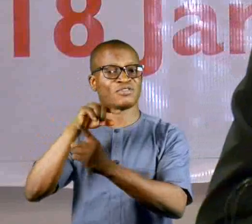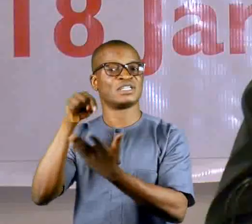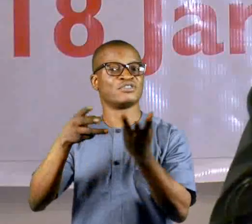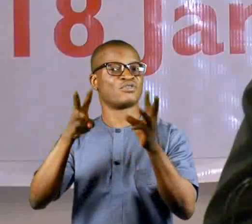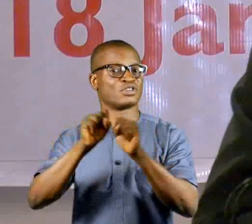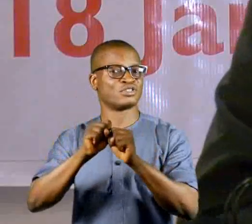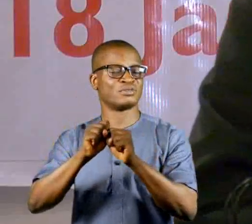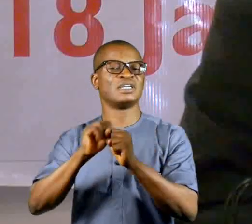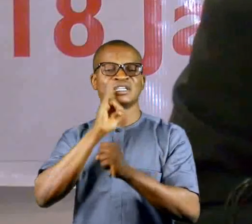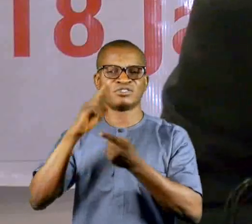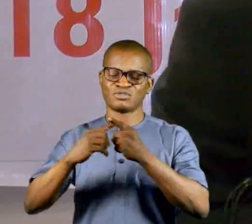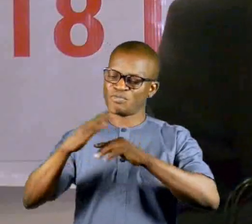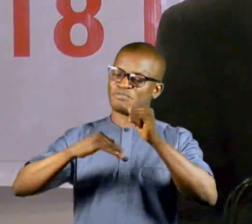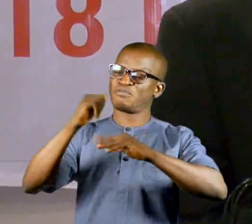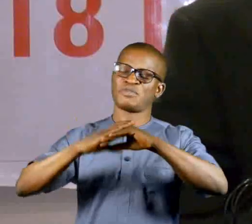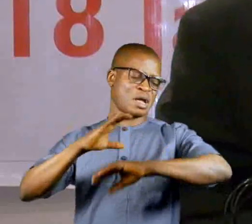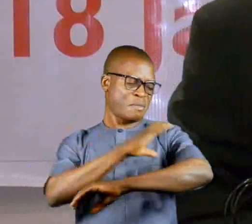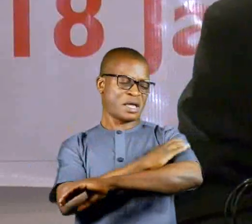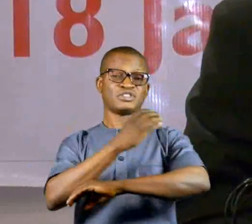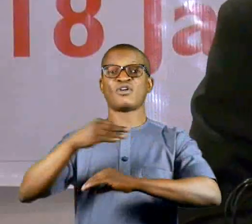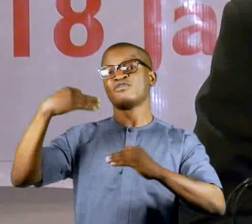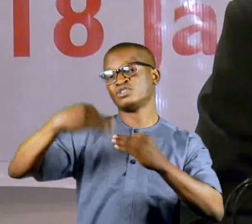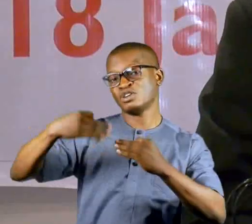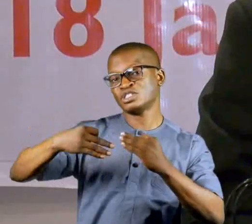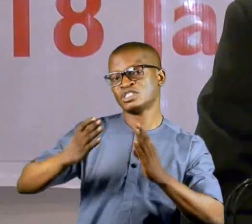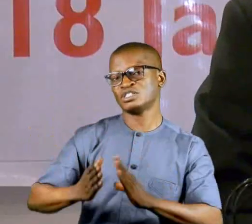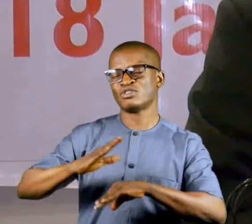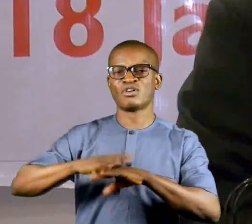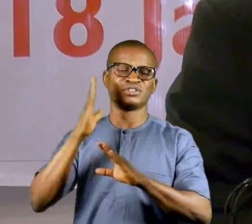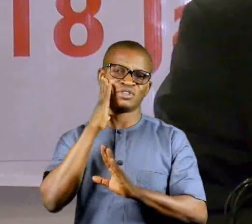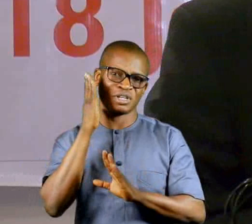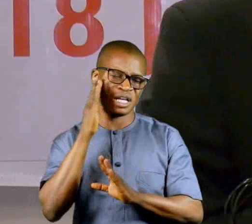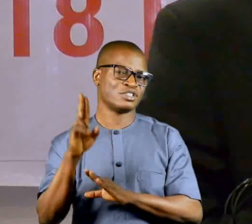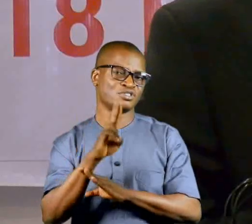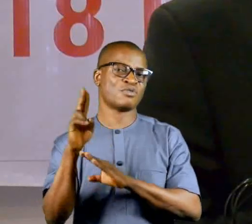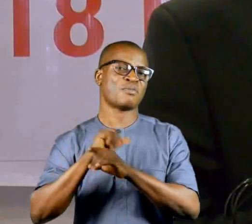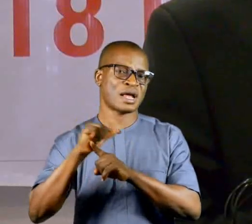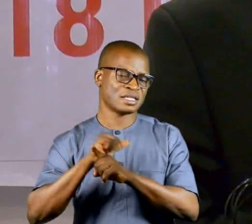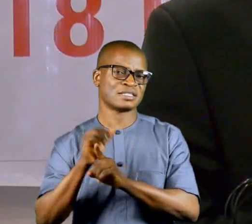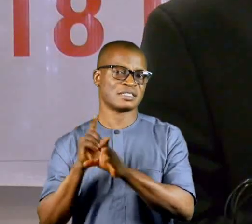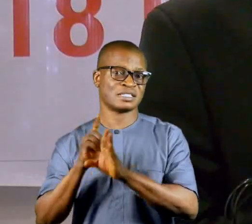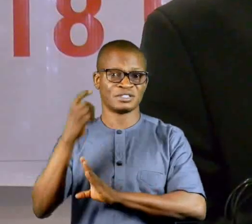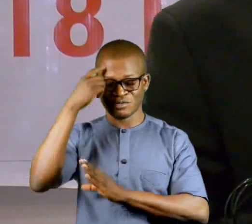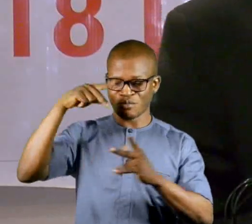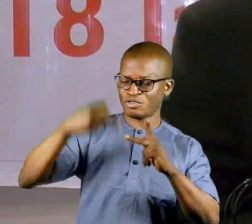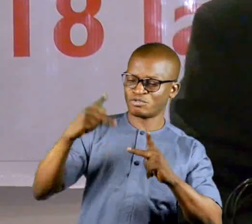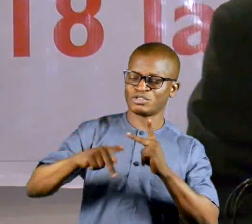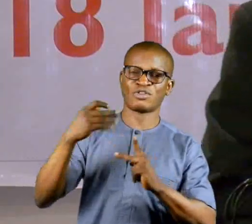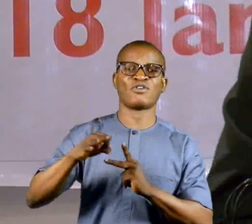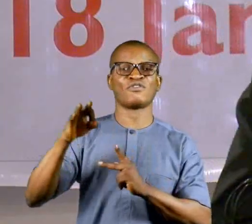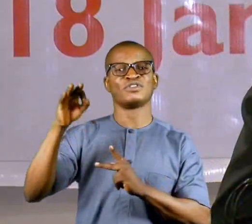enhance the capacity of the judges on the knowledge used of the practice direction for prosecution of